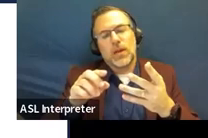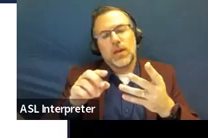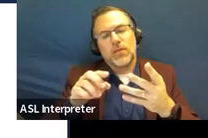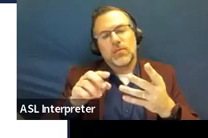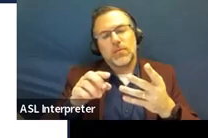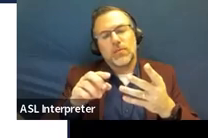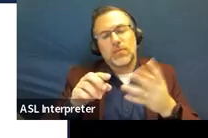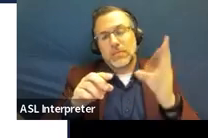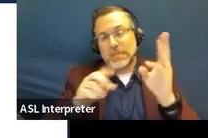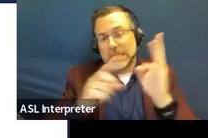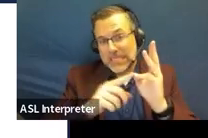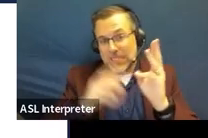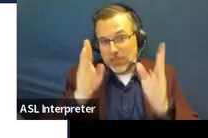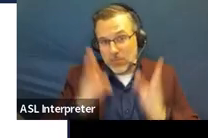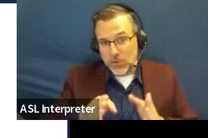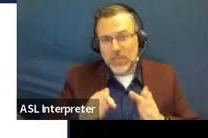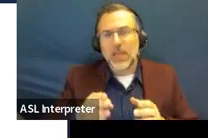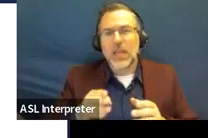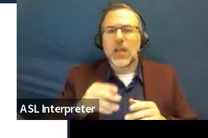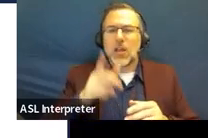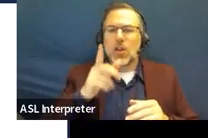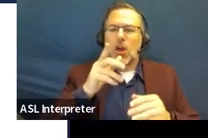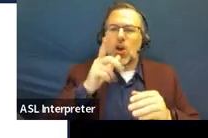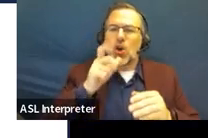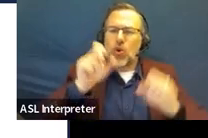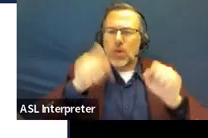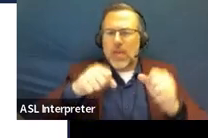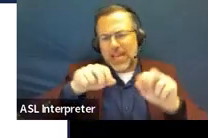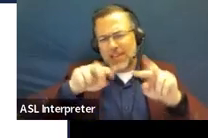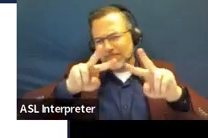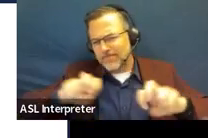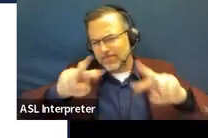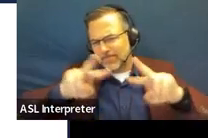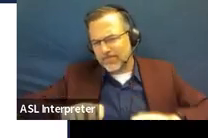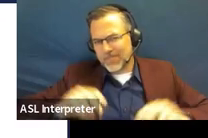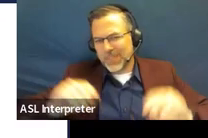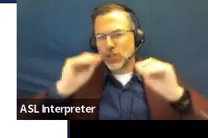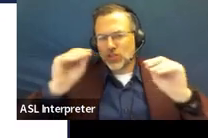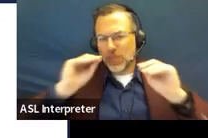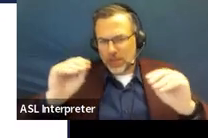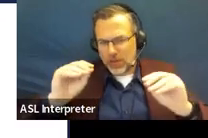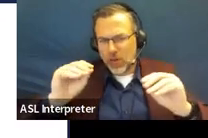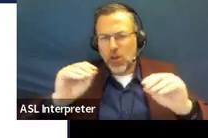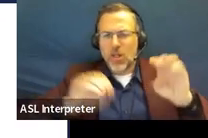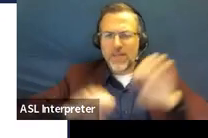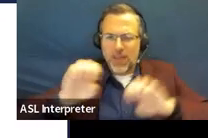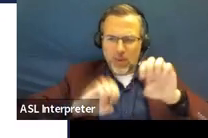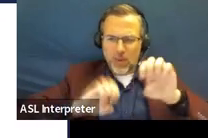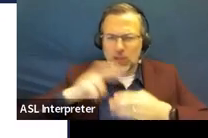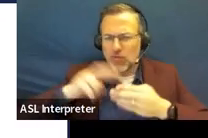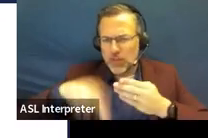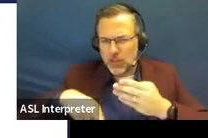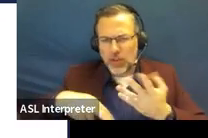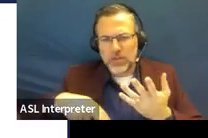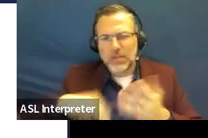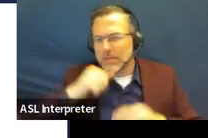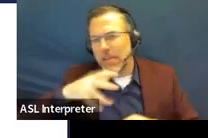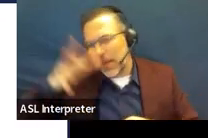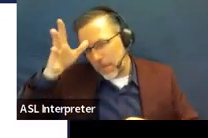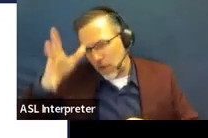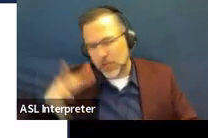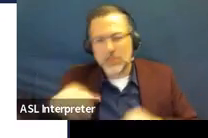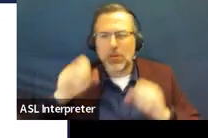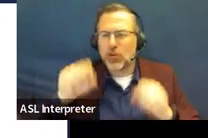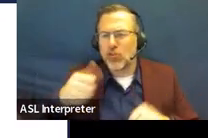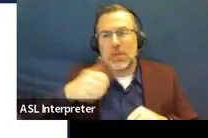somebody who is otherwise a member of the team. So not to include the parents, but that can be anybody else on that previous